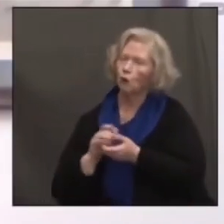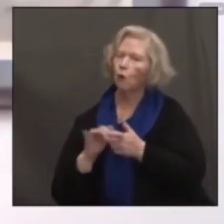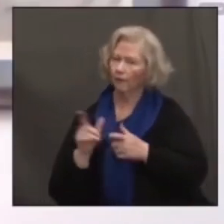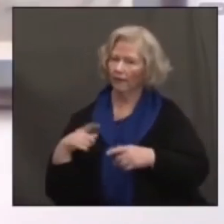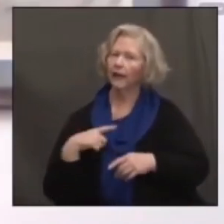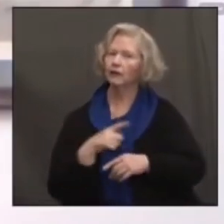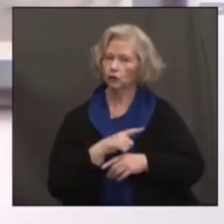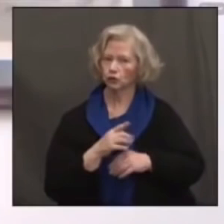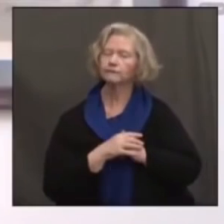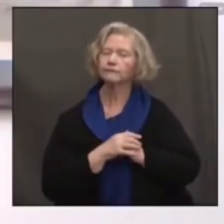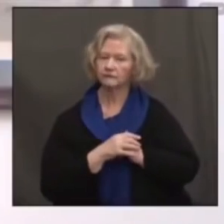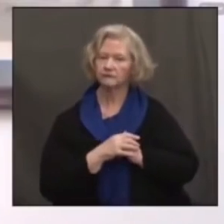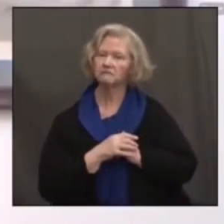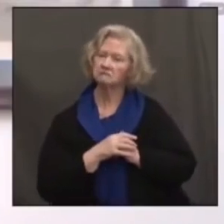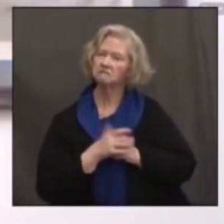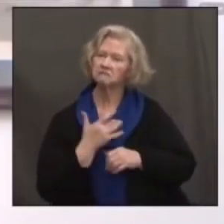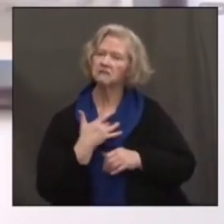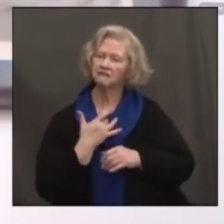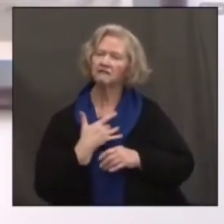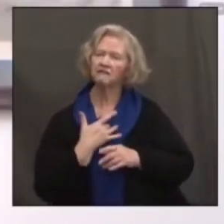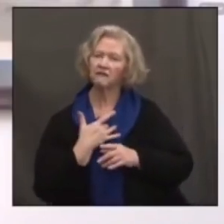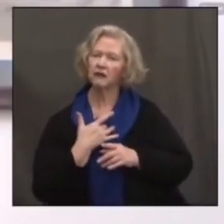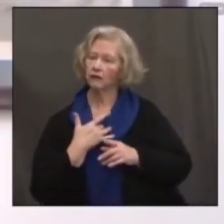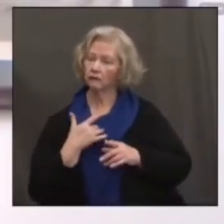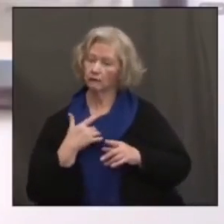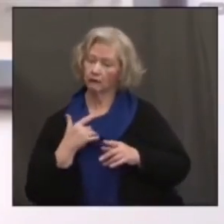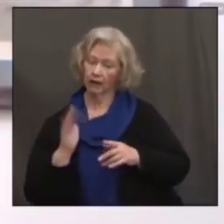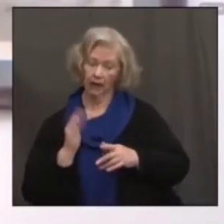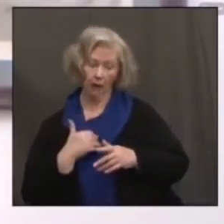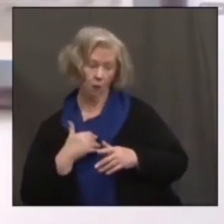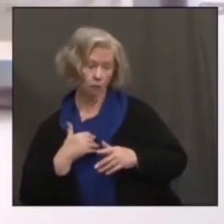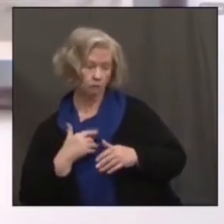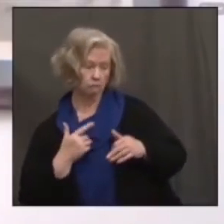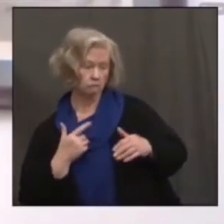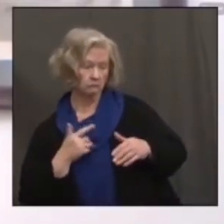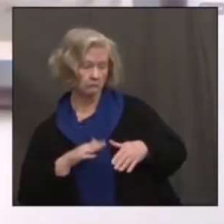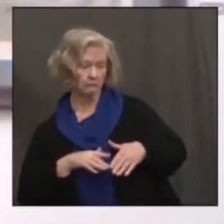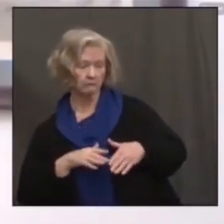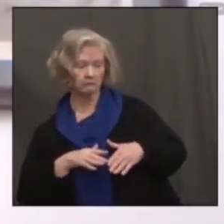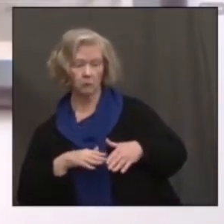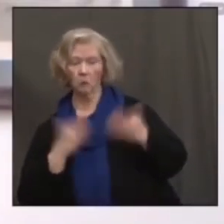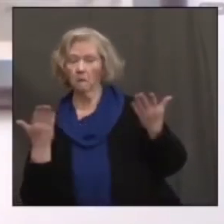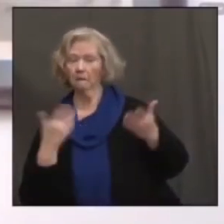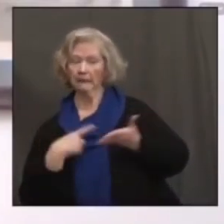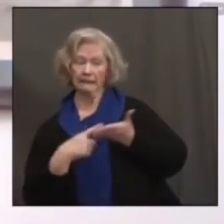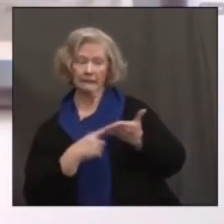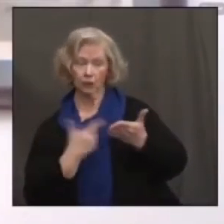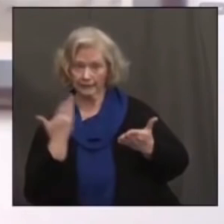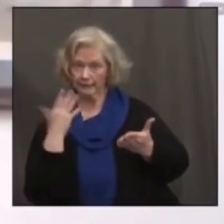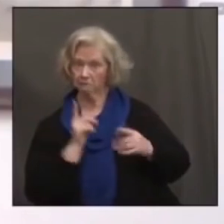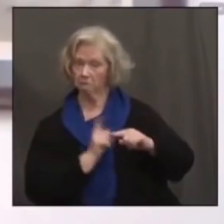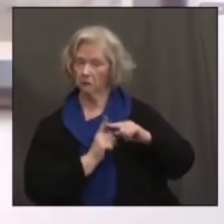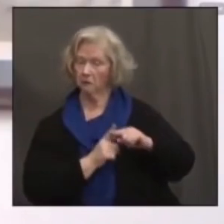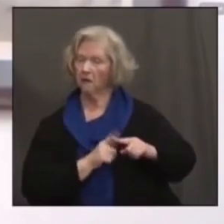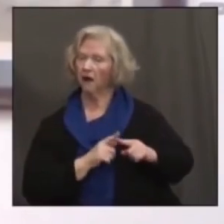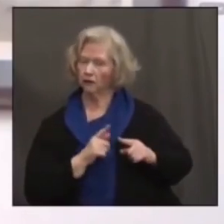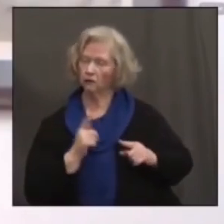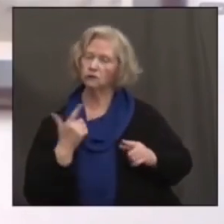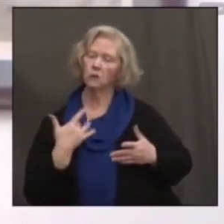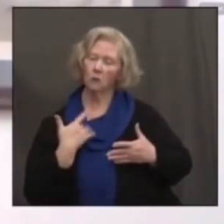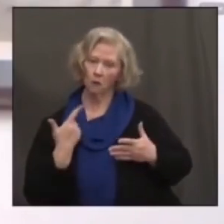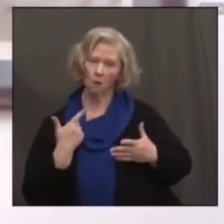And there is a good introductory discussion with the leaders, and we will have a bipartisan discussion.